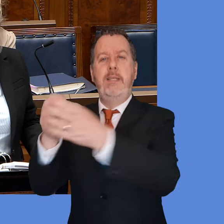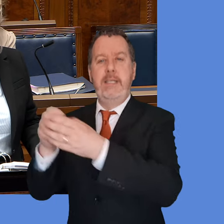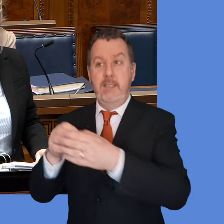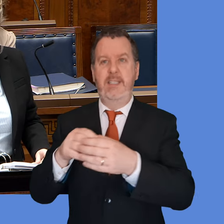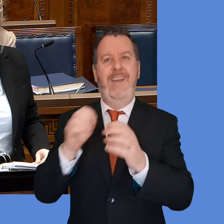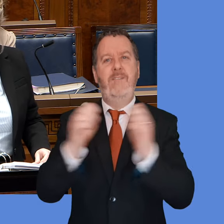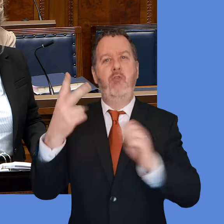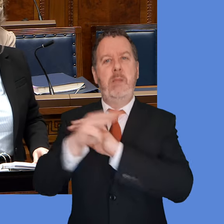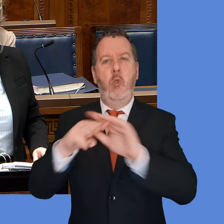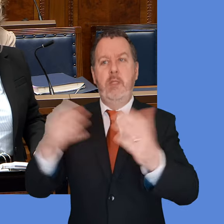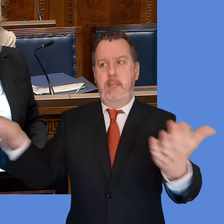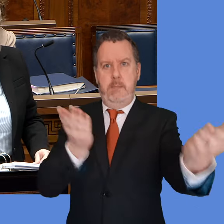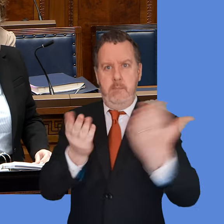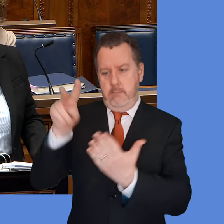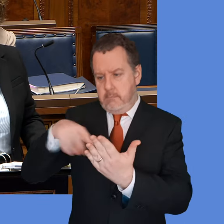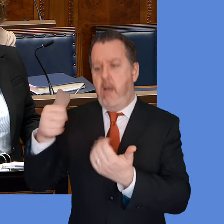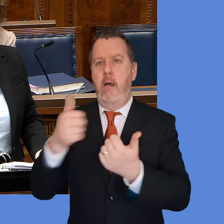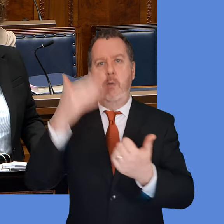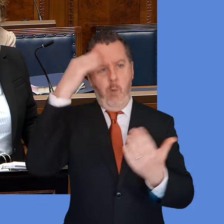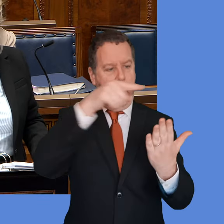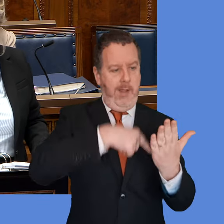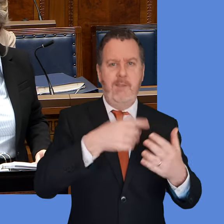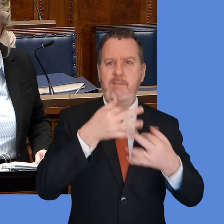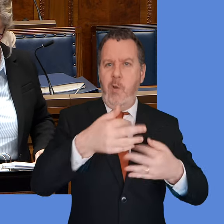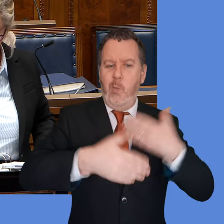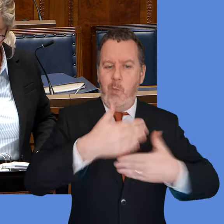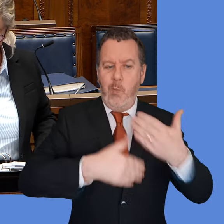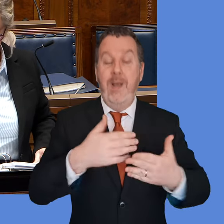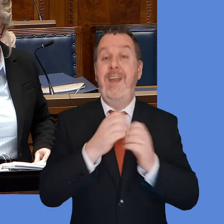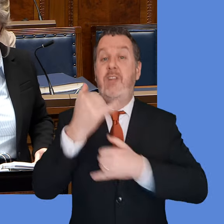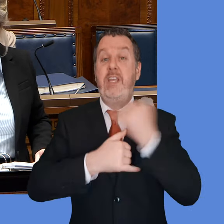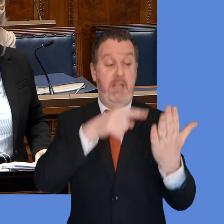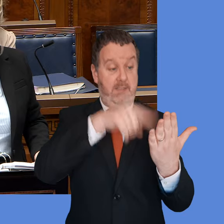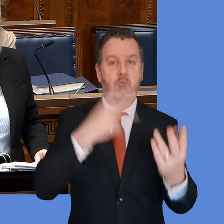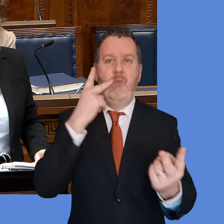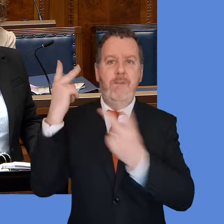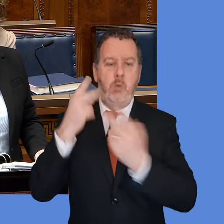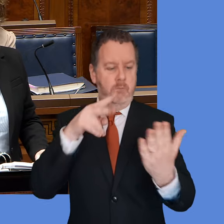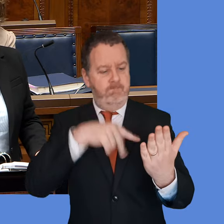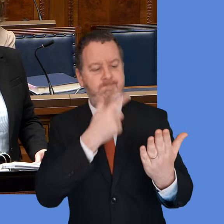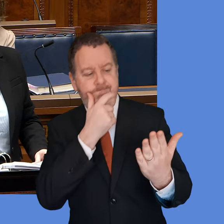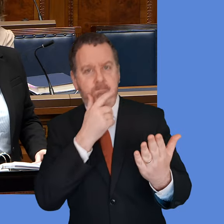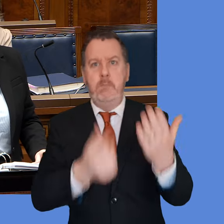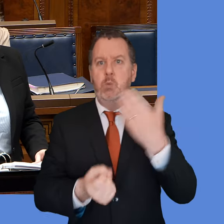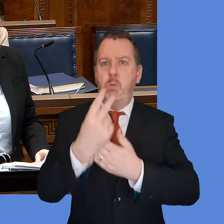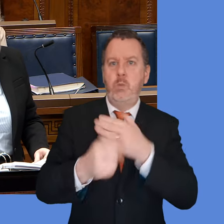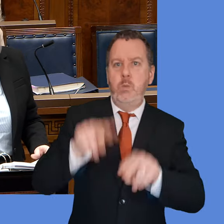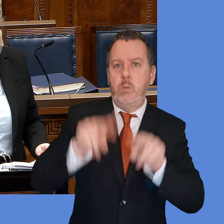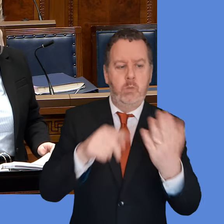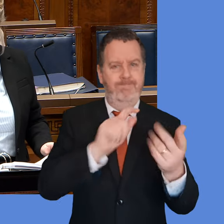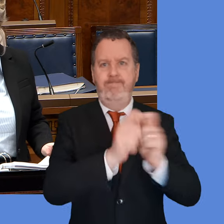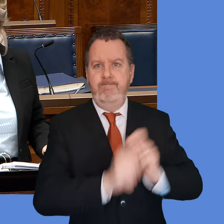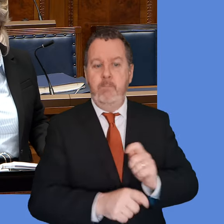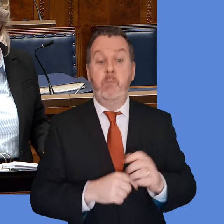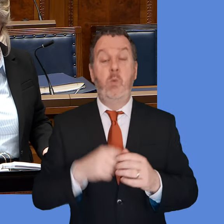are being met. The framework is subject to an annual review to ensure it is up to date and responsive to emerging issues. As part of its commitment to